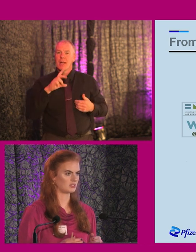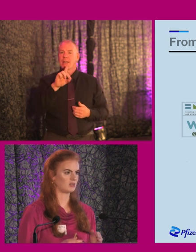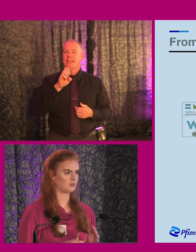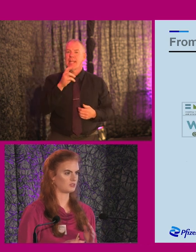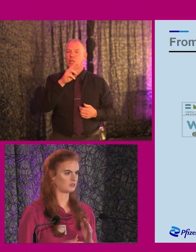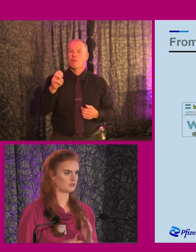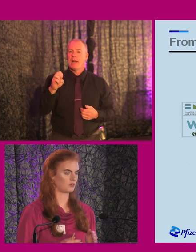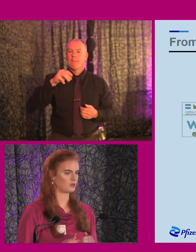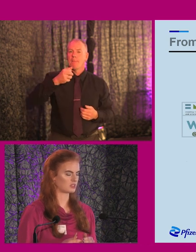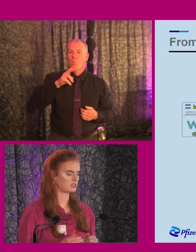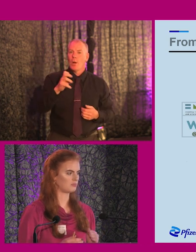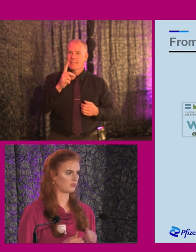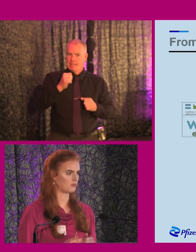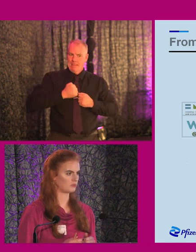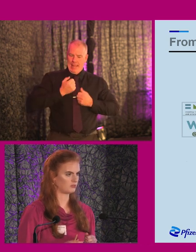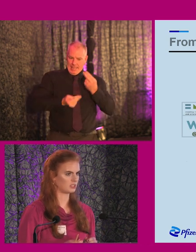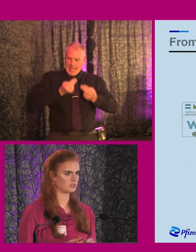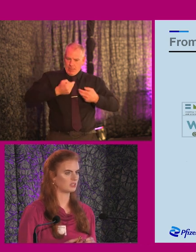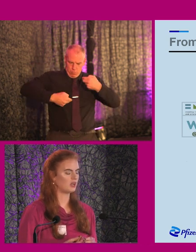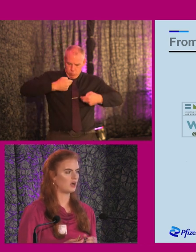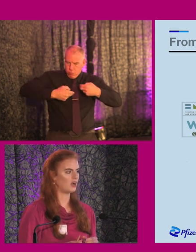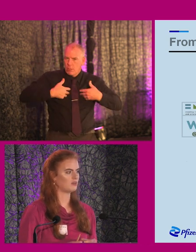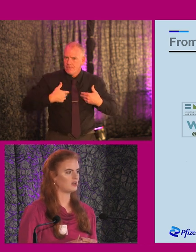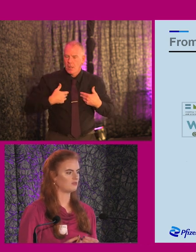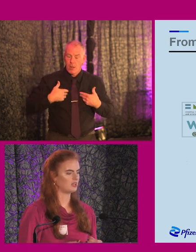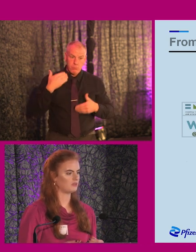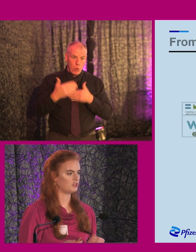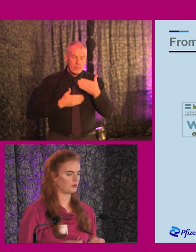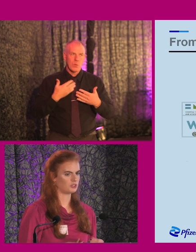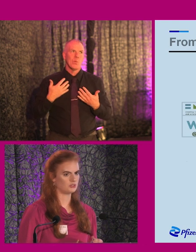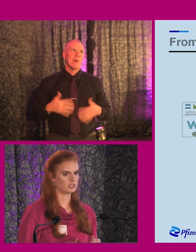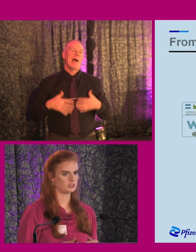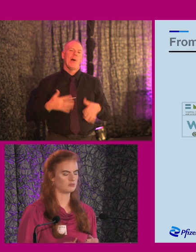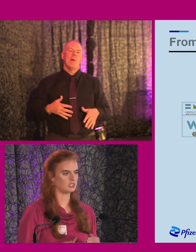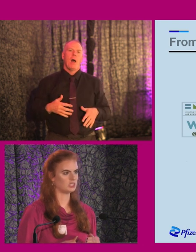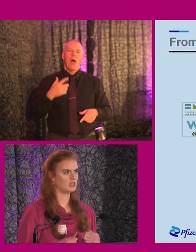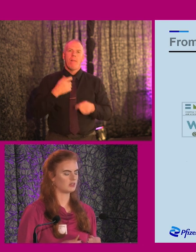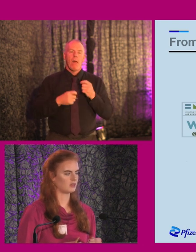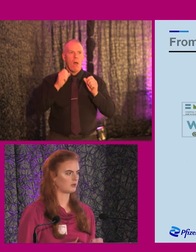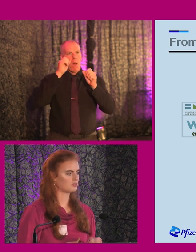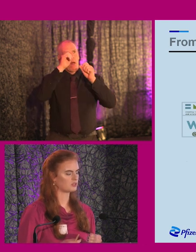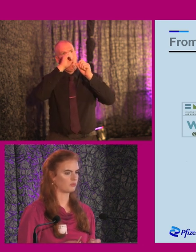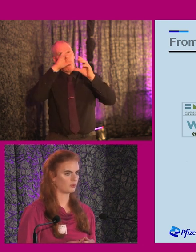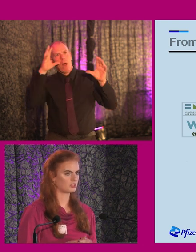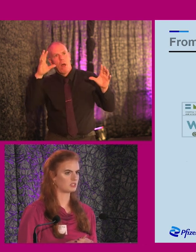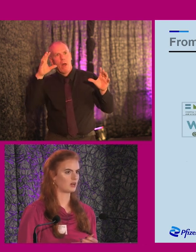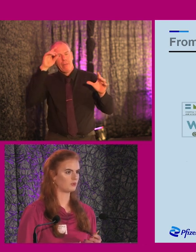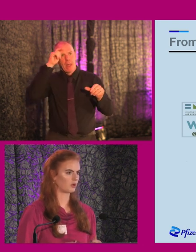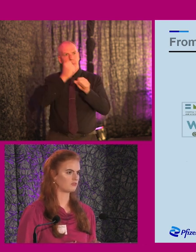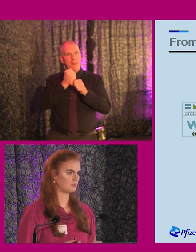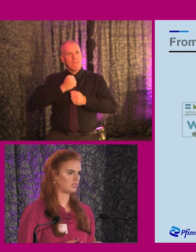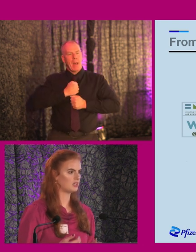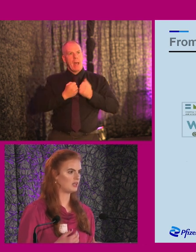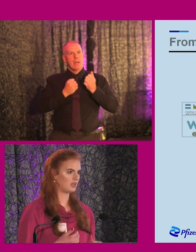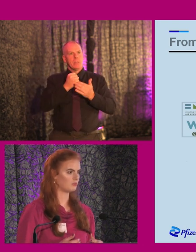assessment and I was so impressed by the whole process. And it really gave me the opportunity to really think about the supports that would